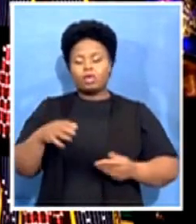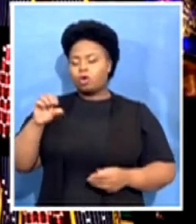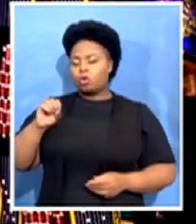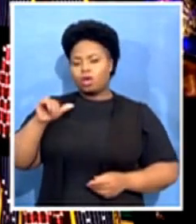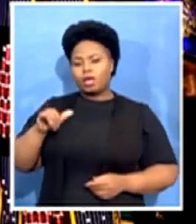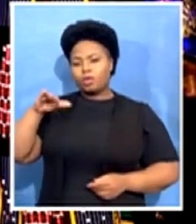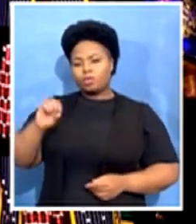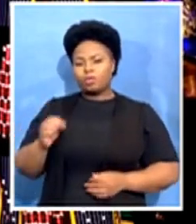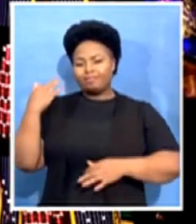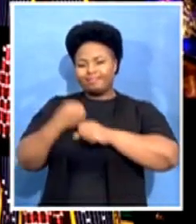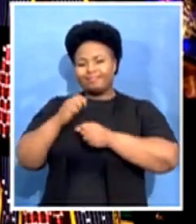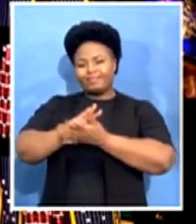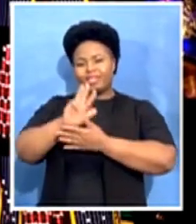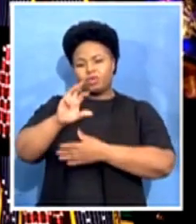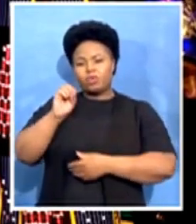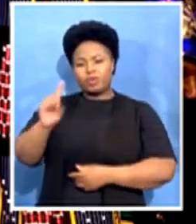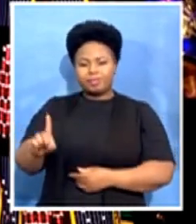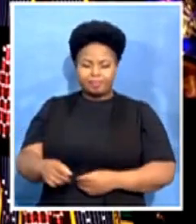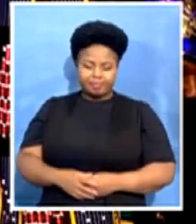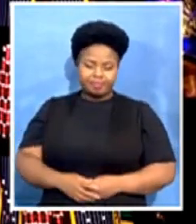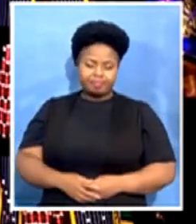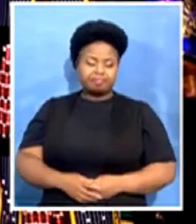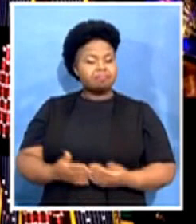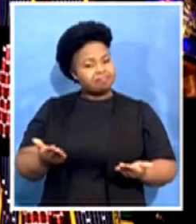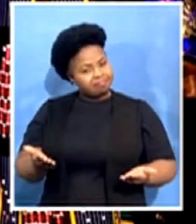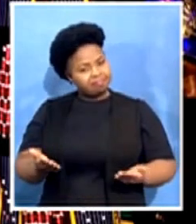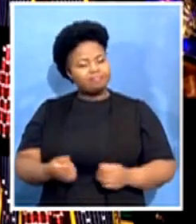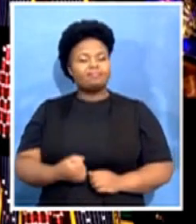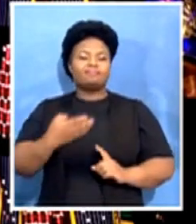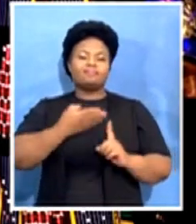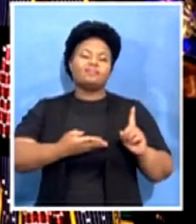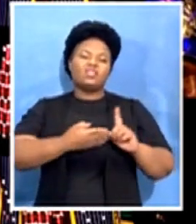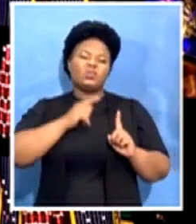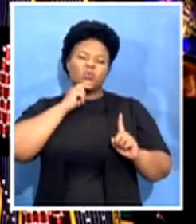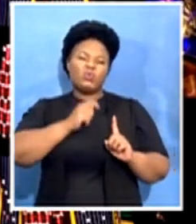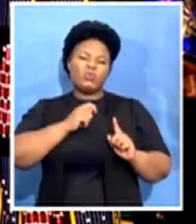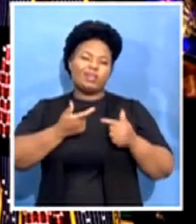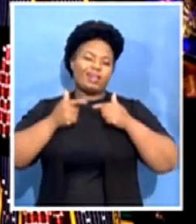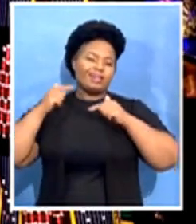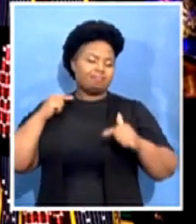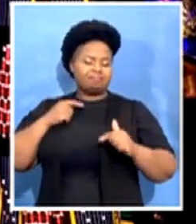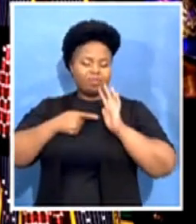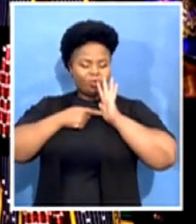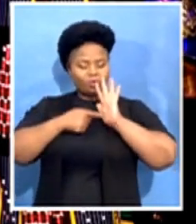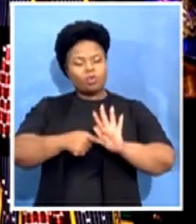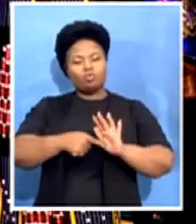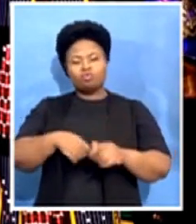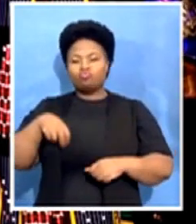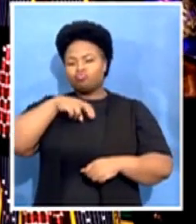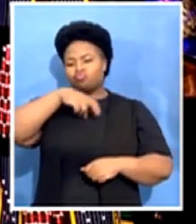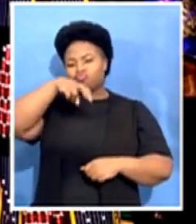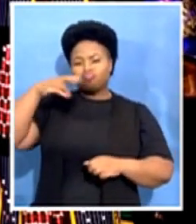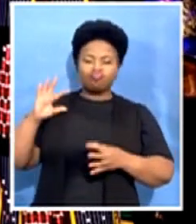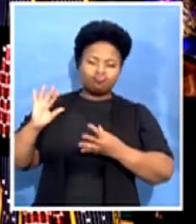And so, Spongile Kumalo's true legacy is a journey that can be traced across the sense of a distant